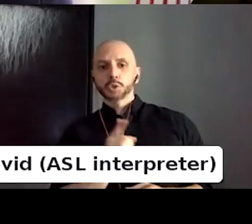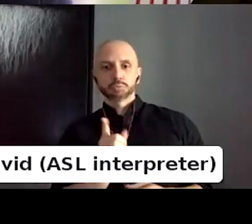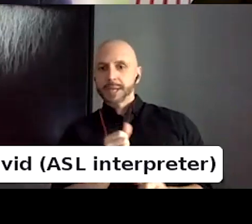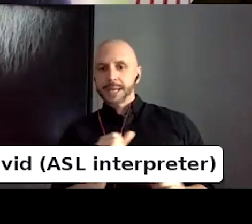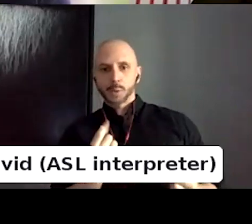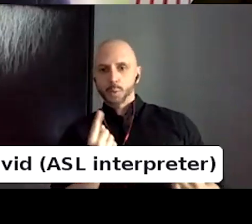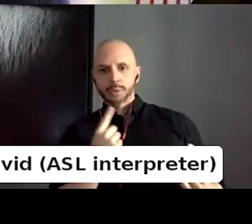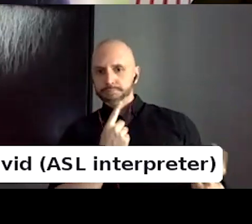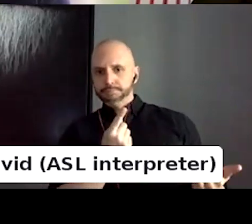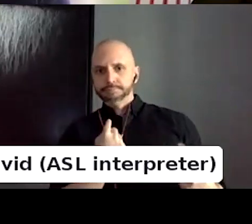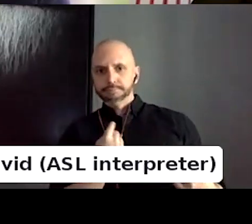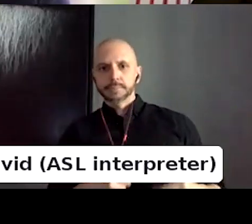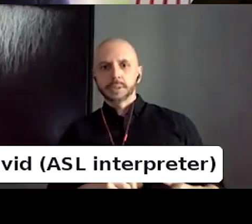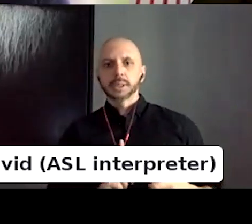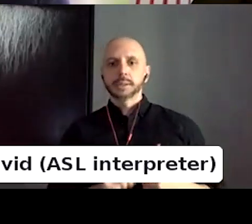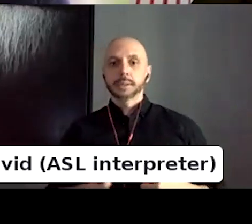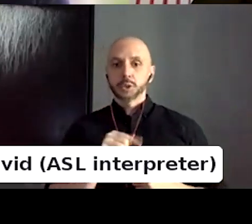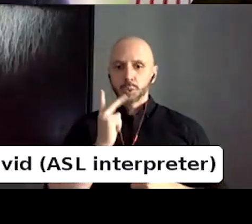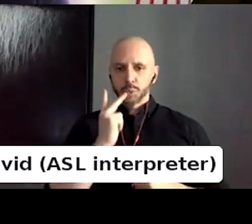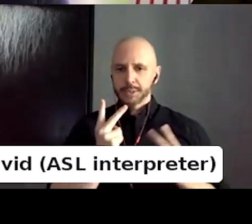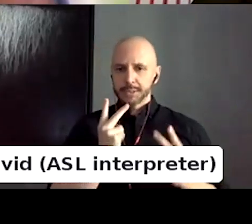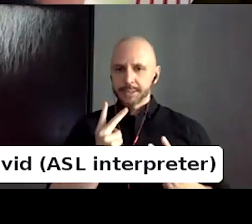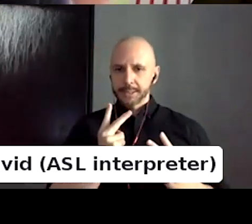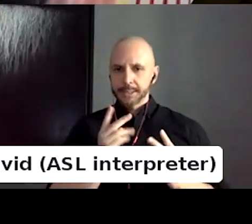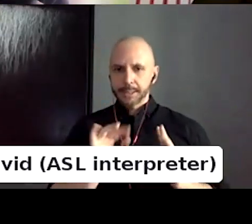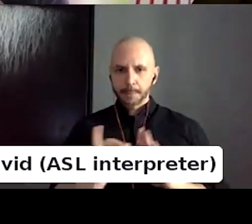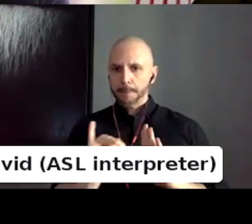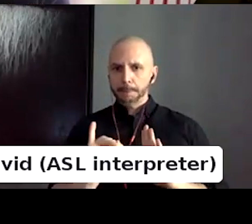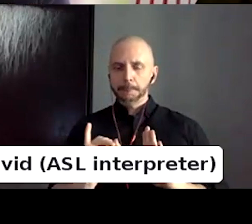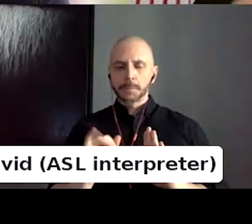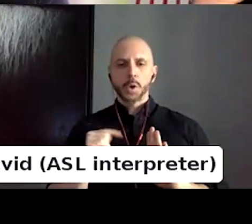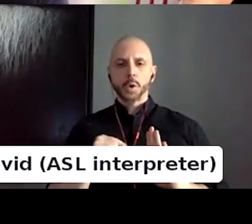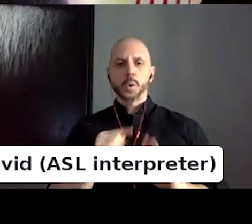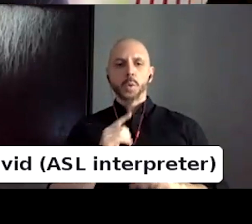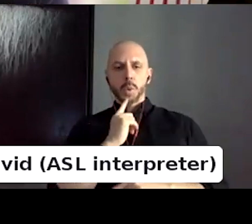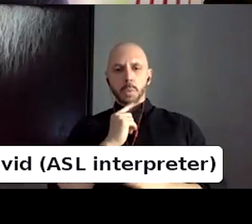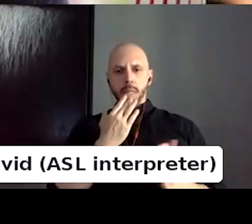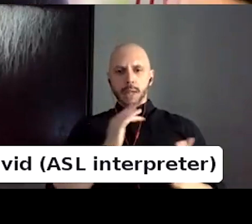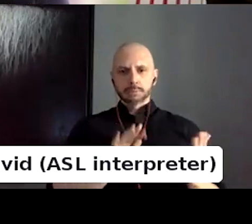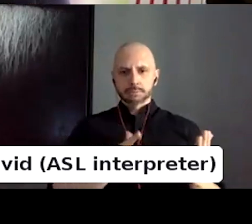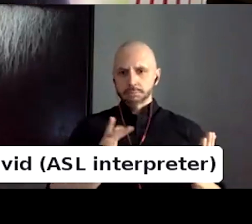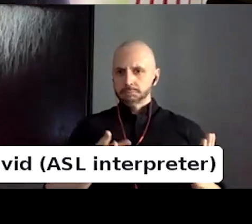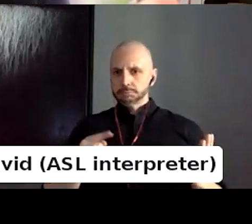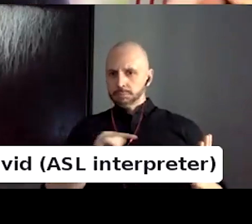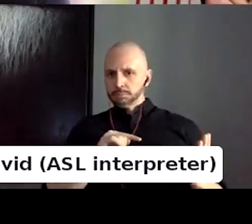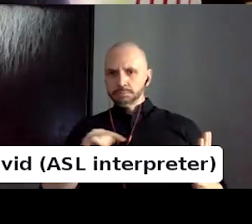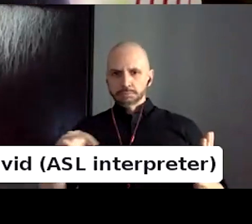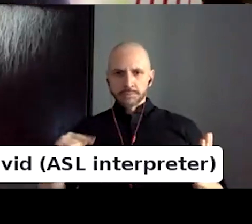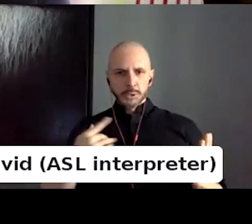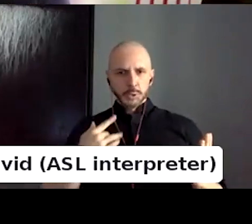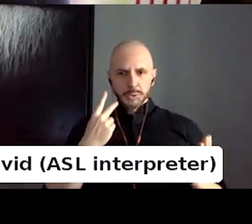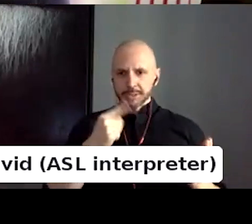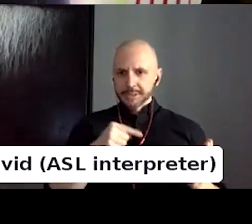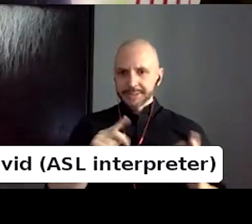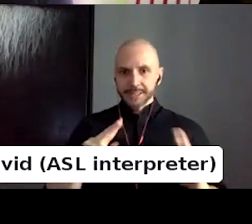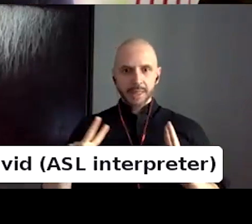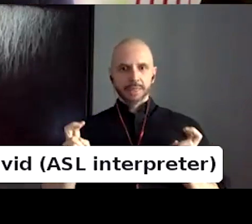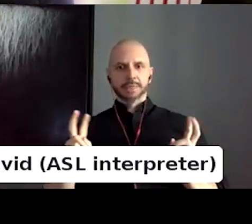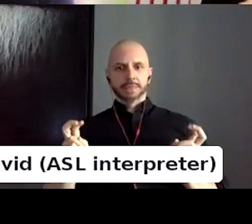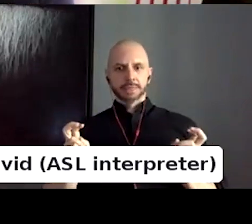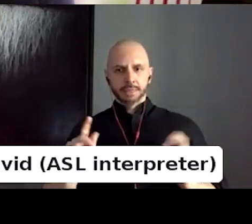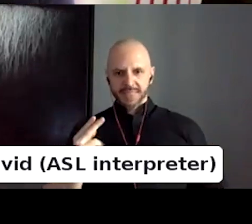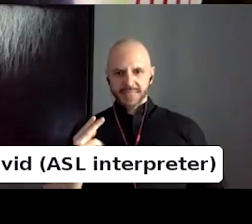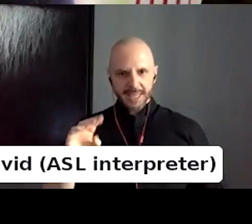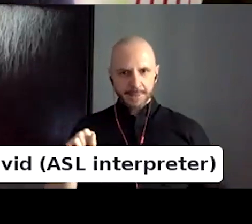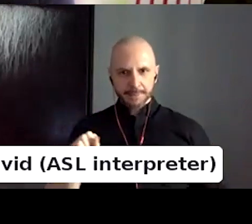saw running through the contributions? Did anything kind of jump out or give you something to think about that